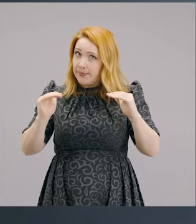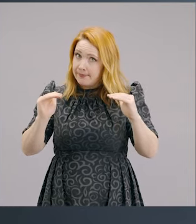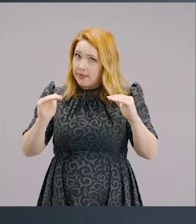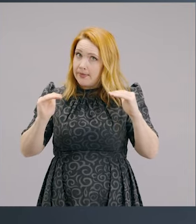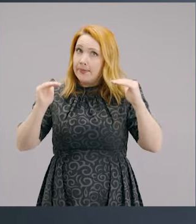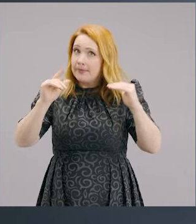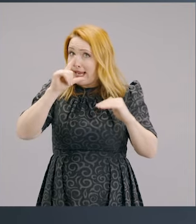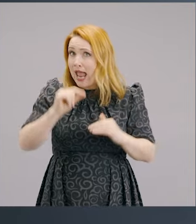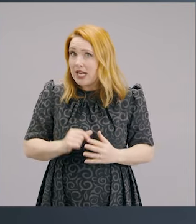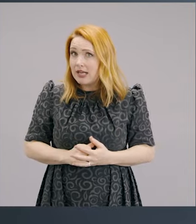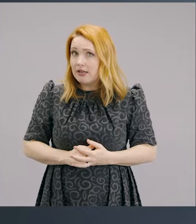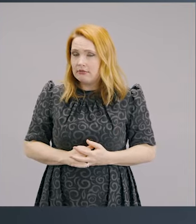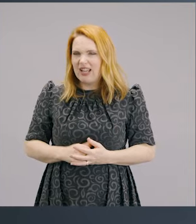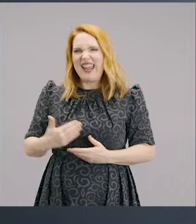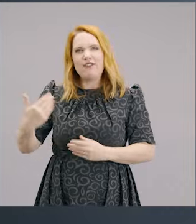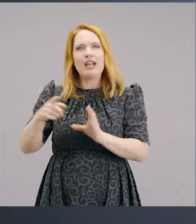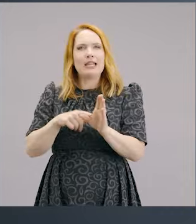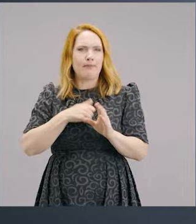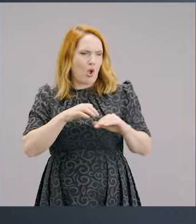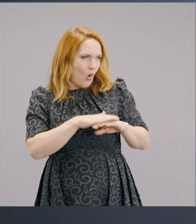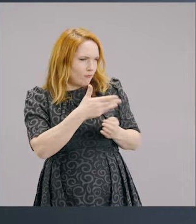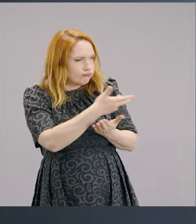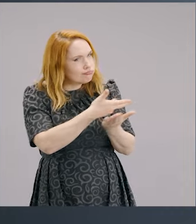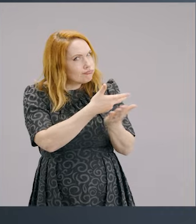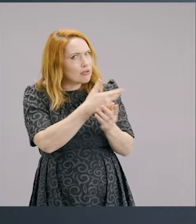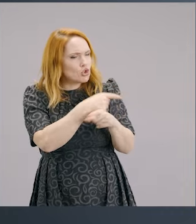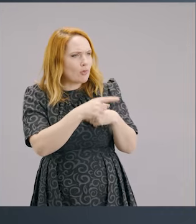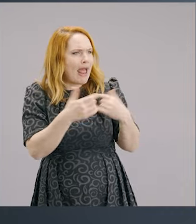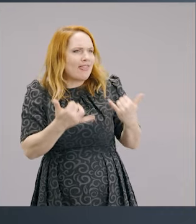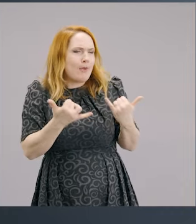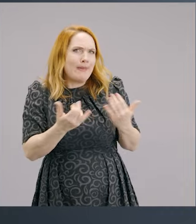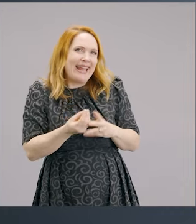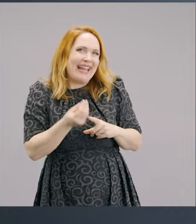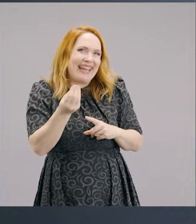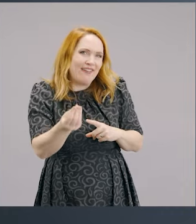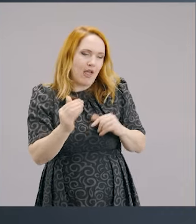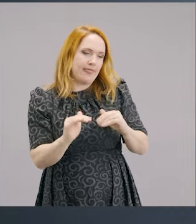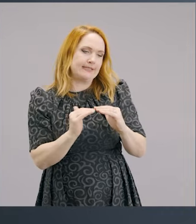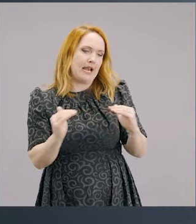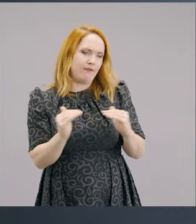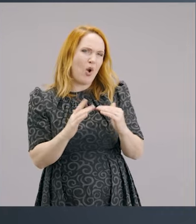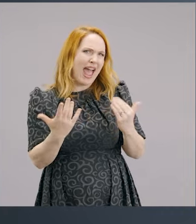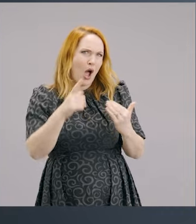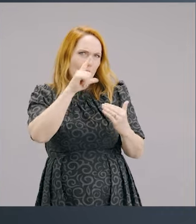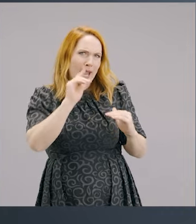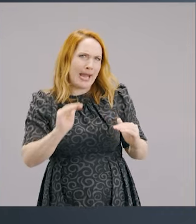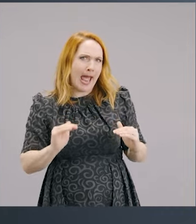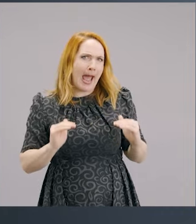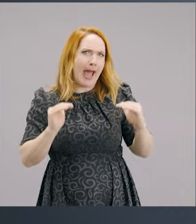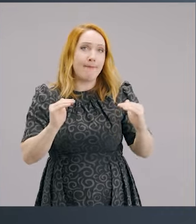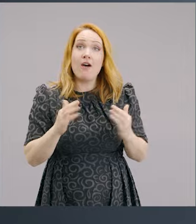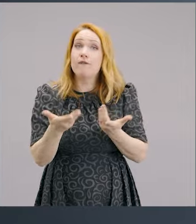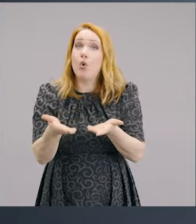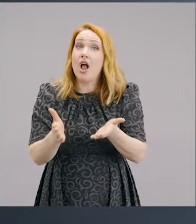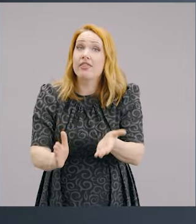We talk about it and we say, we're at this level here. How can we go up a click? Not for the sake of the church or anyone else, but for